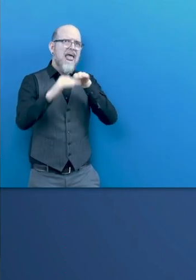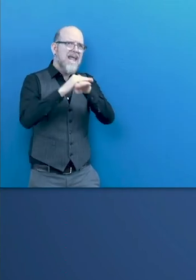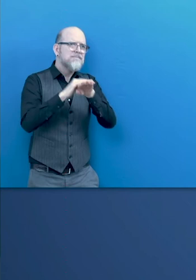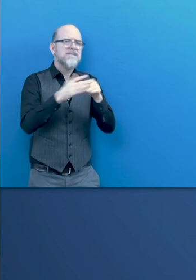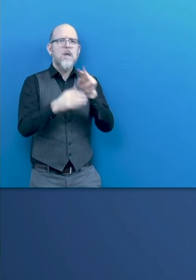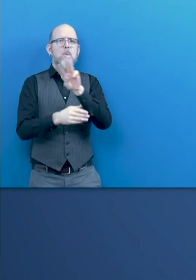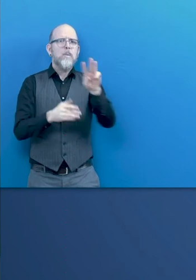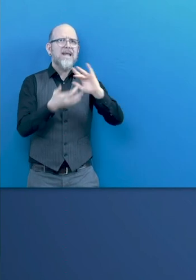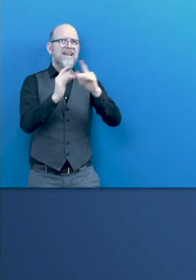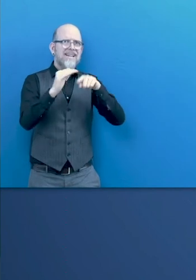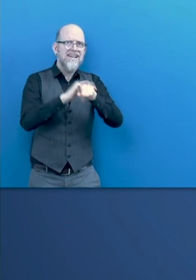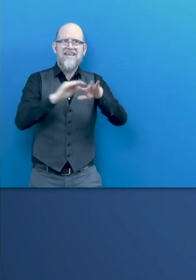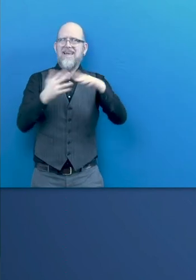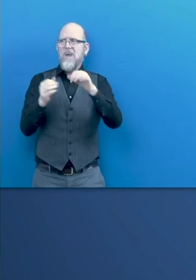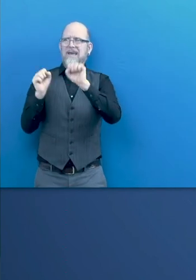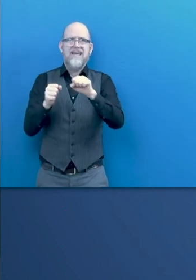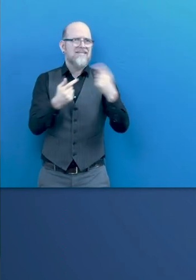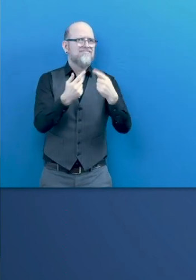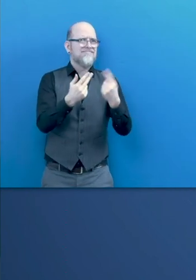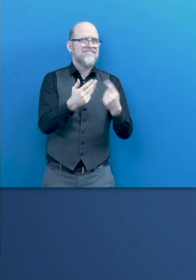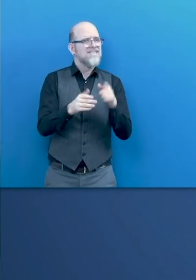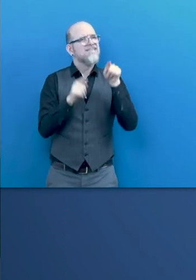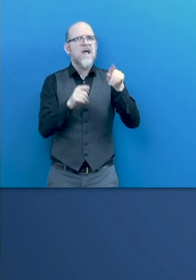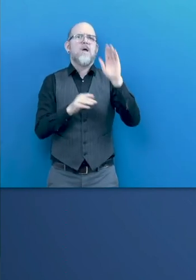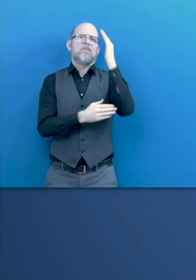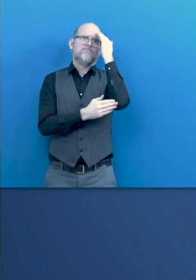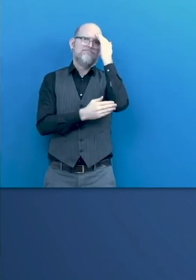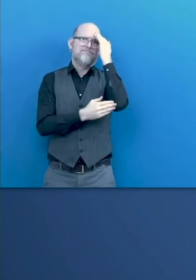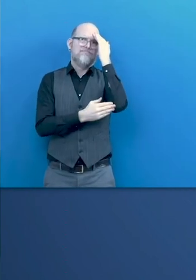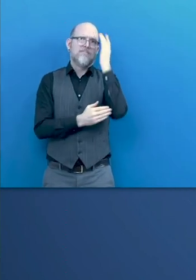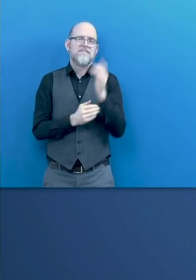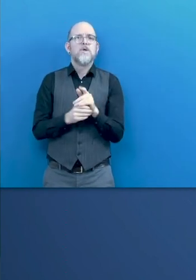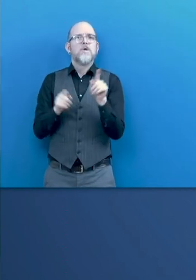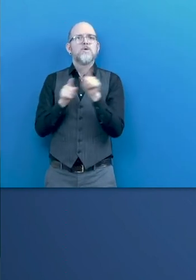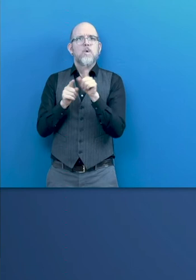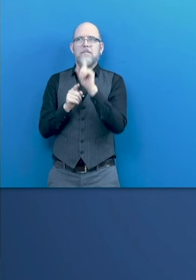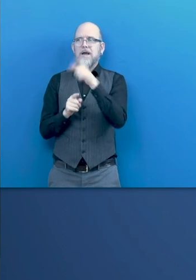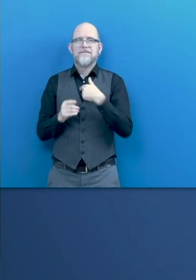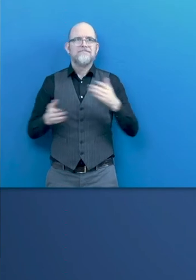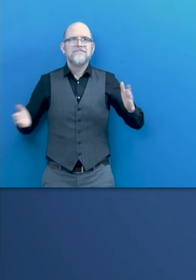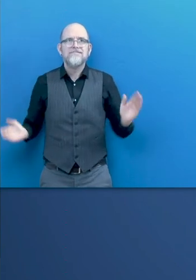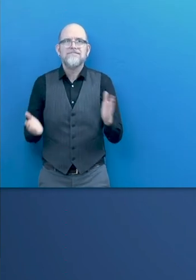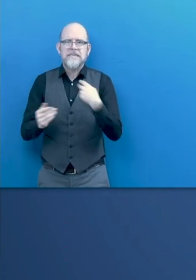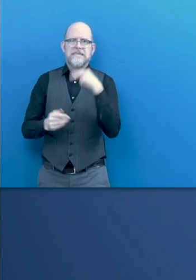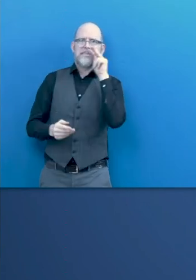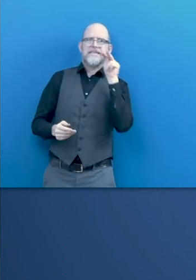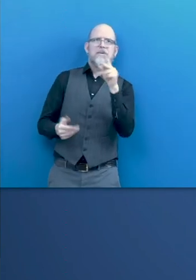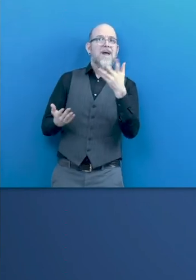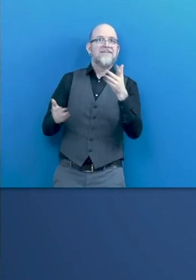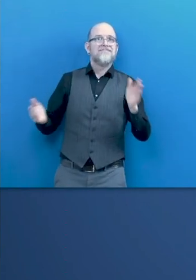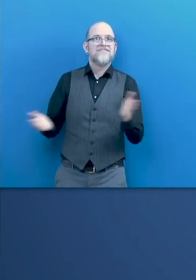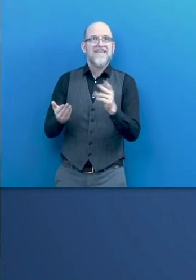And finally, promoting, as you can see here, the digital employment of people with disabilities,